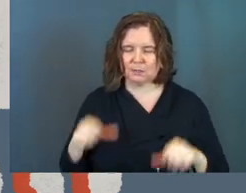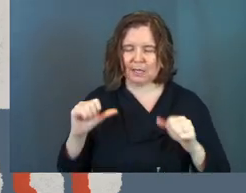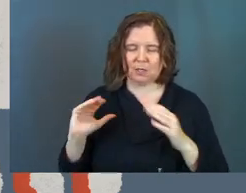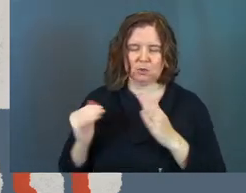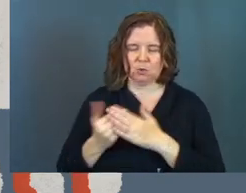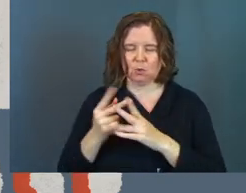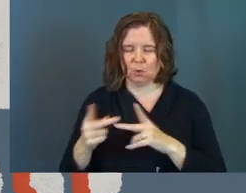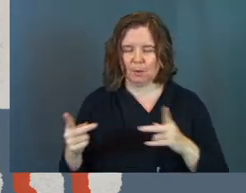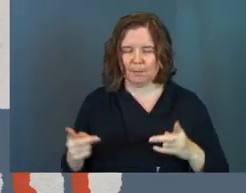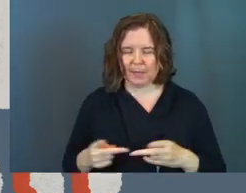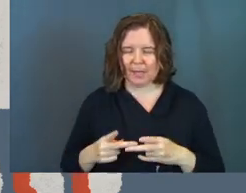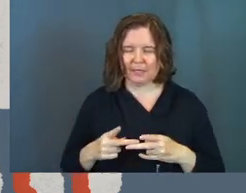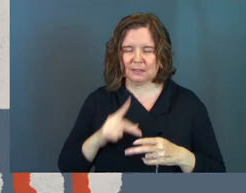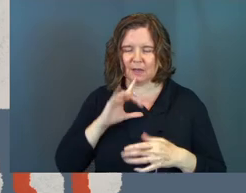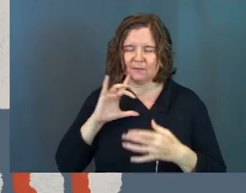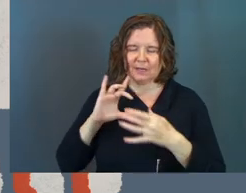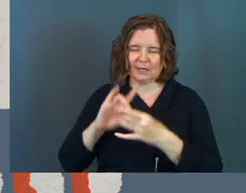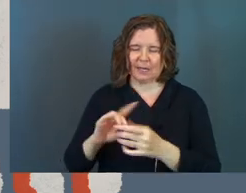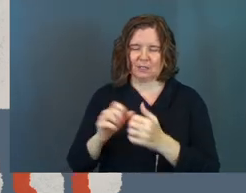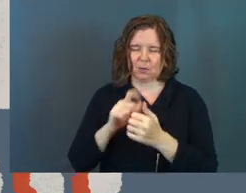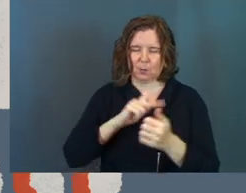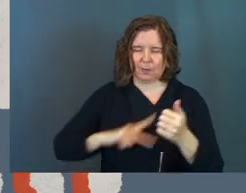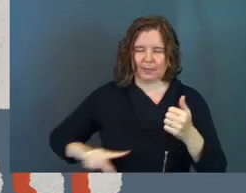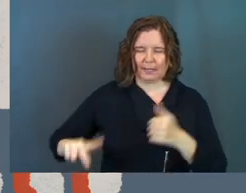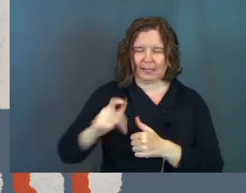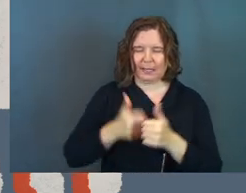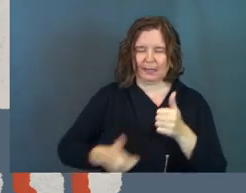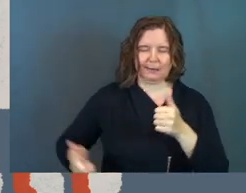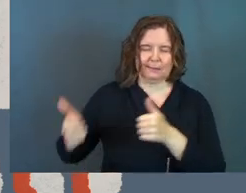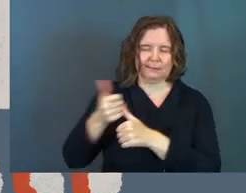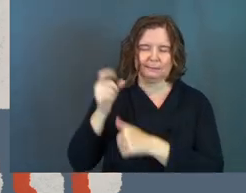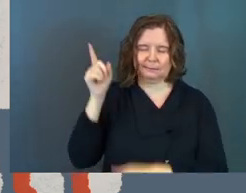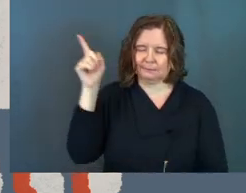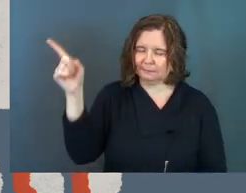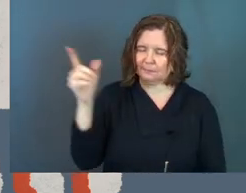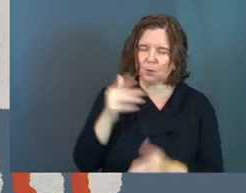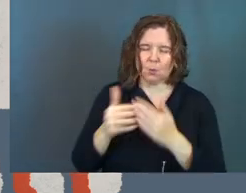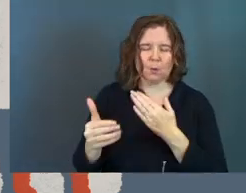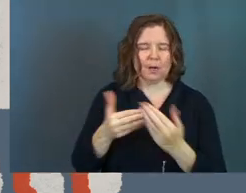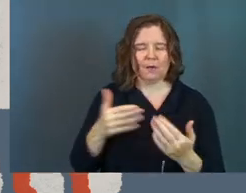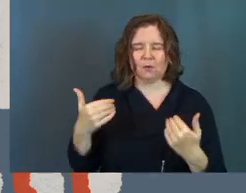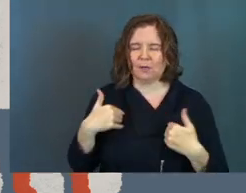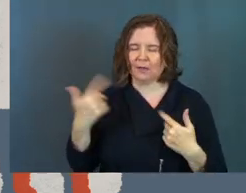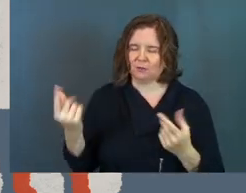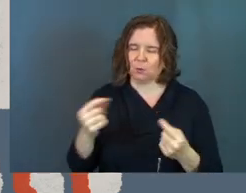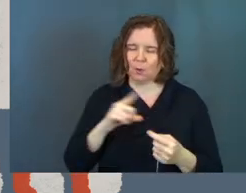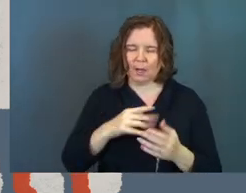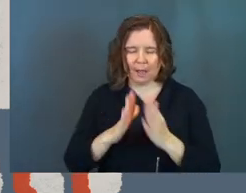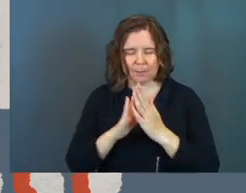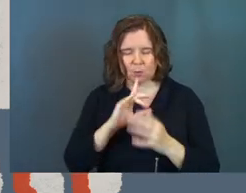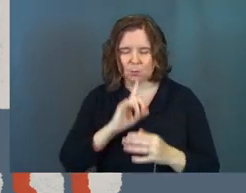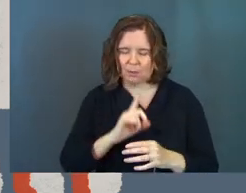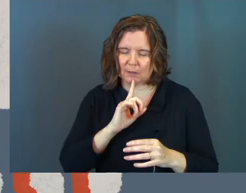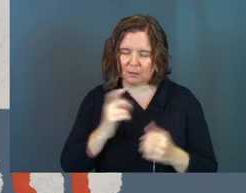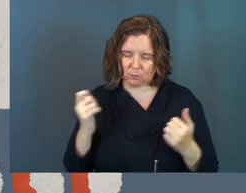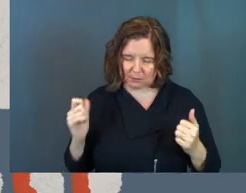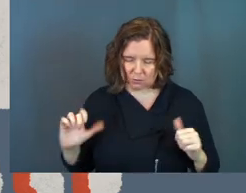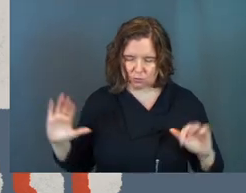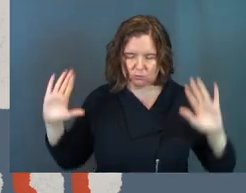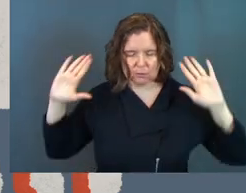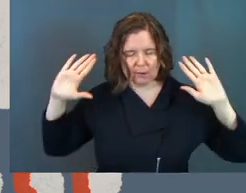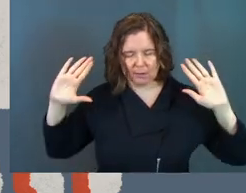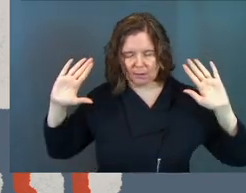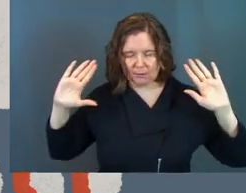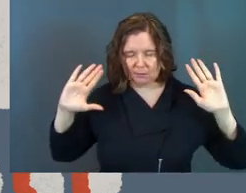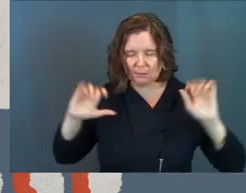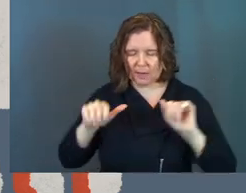us to a new place of connecting with the king right now and whatever it is that we have to do Lord I pray that we really would surrender Lord